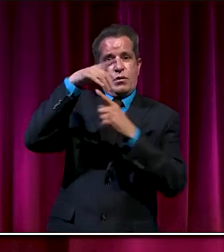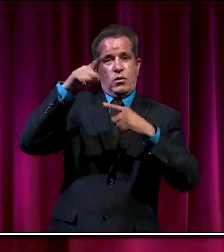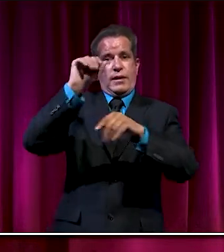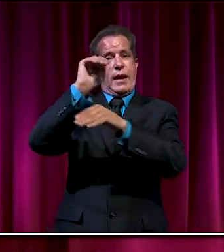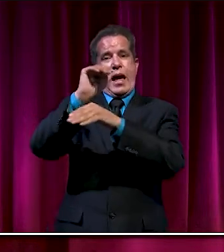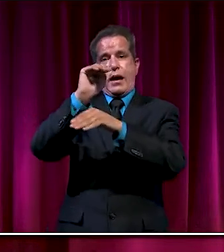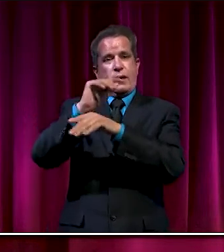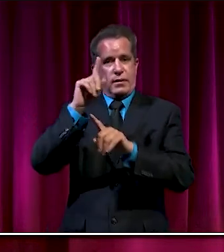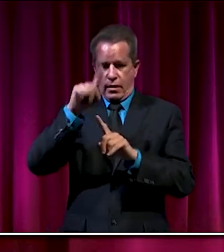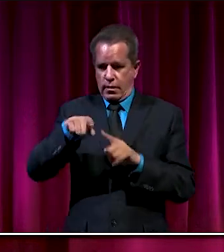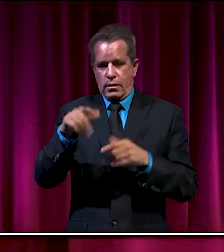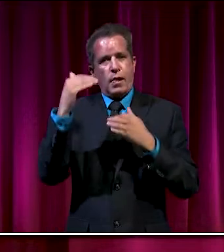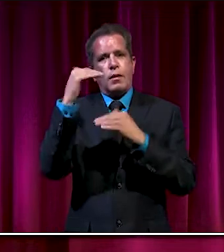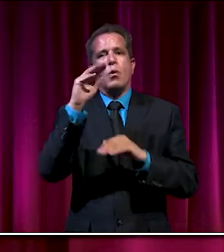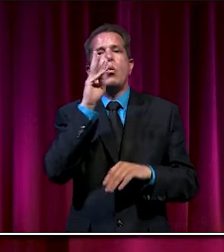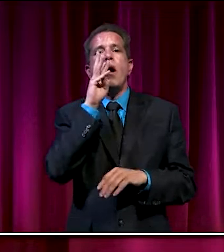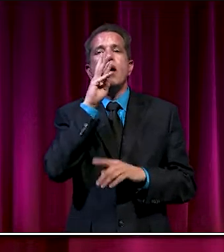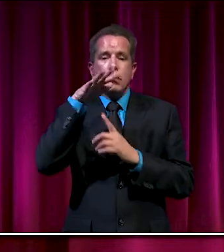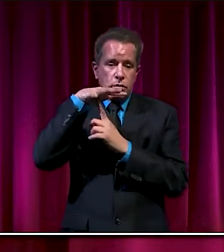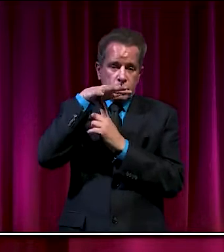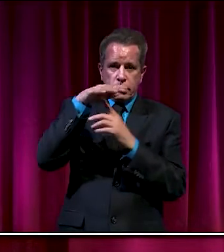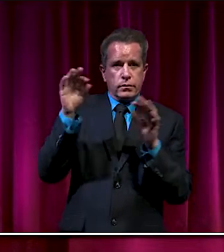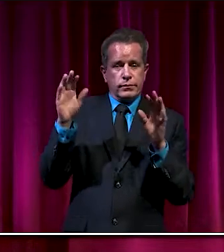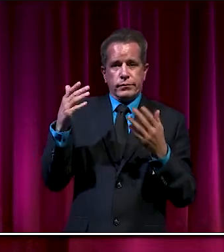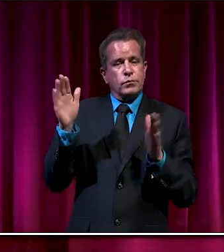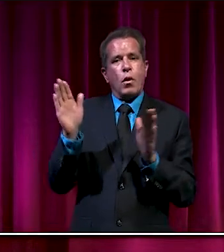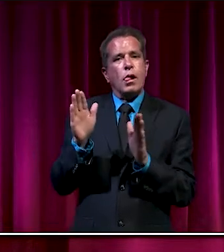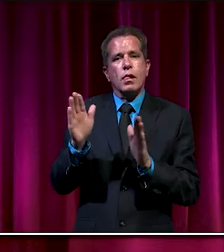they can't carry as much water as necessary to confront today's threat.